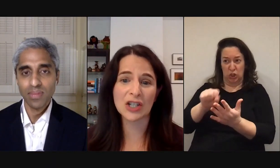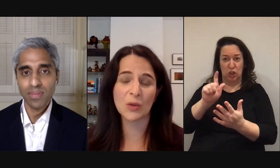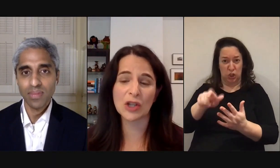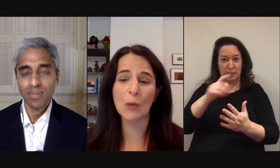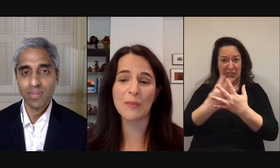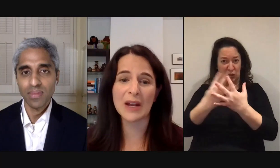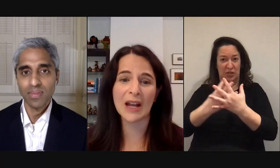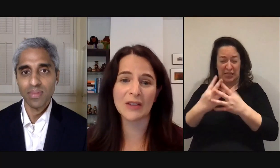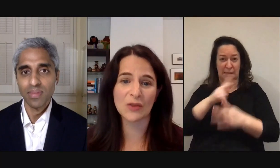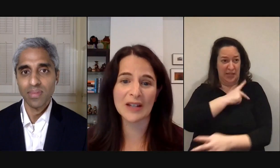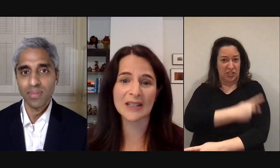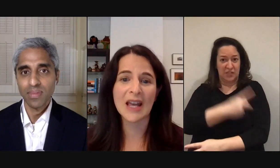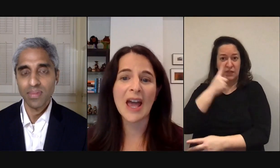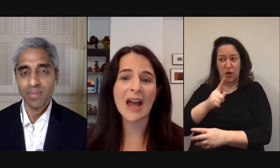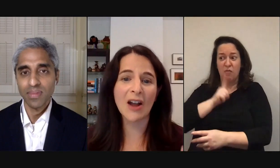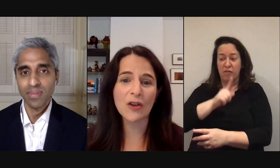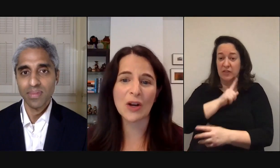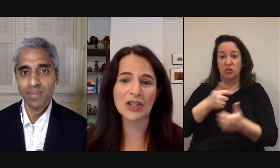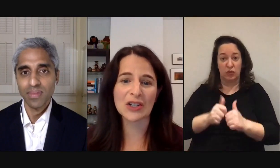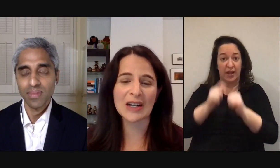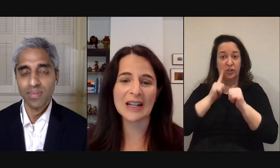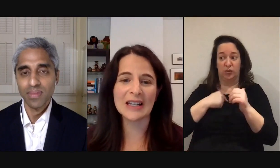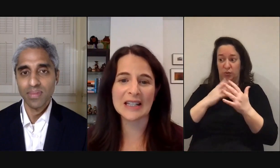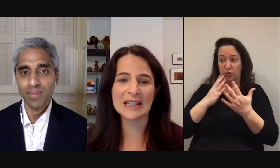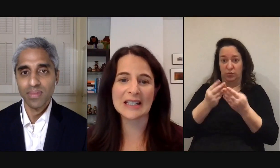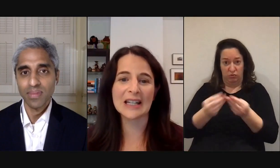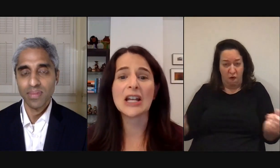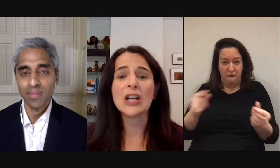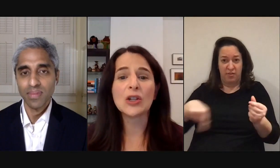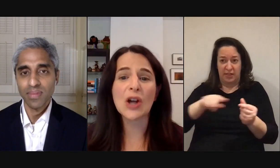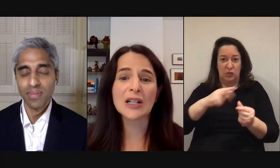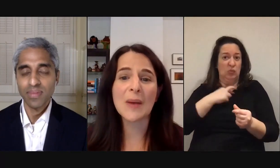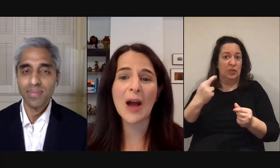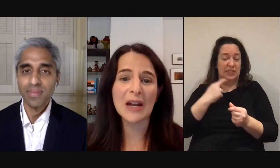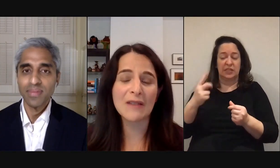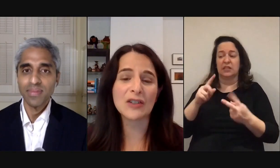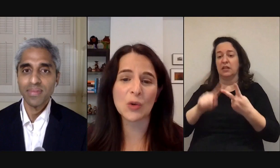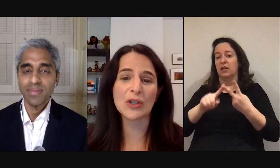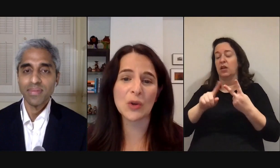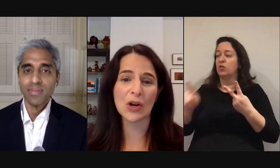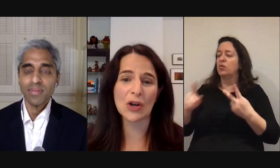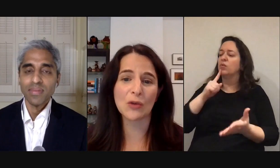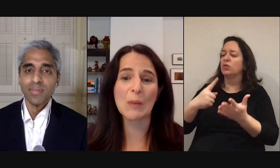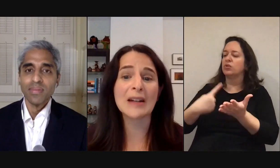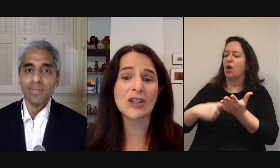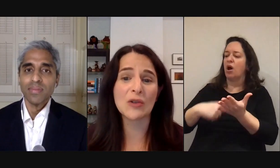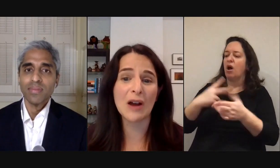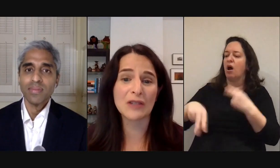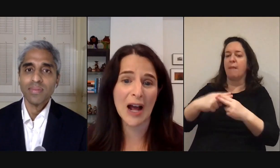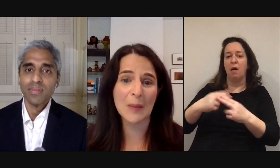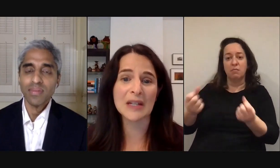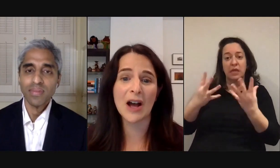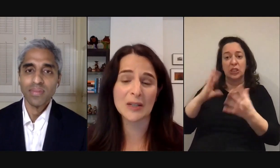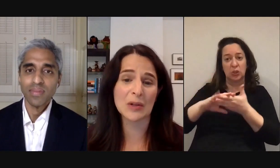social connection with the hope of mitigating these risks and another question is it says you talked about how many of the stories you heard reminded